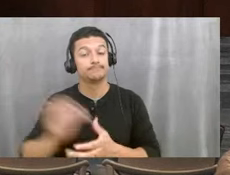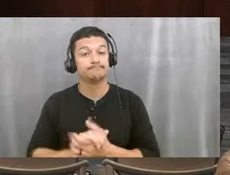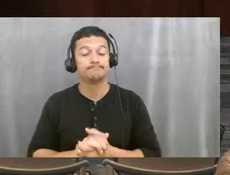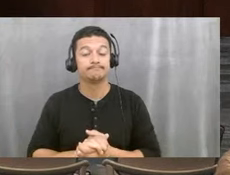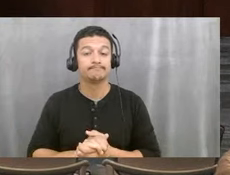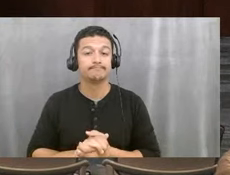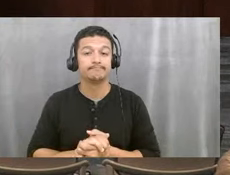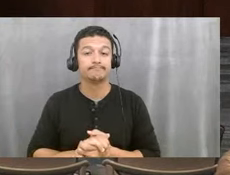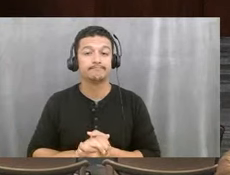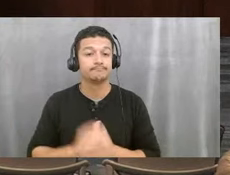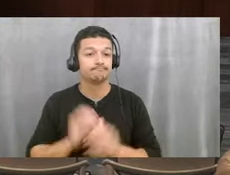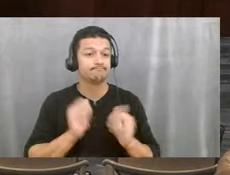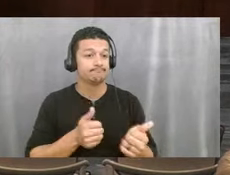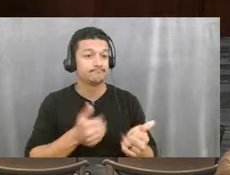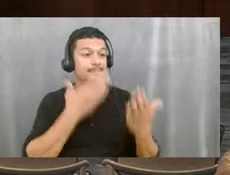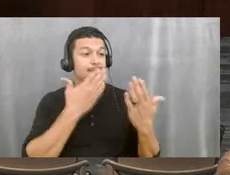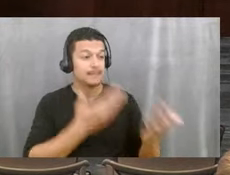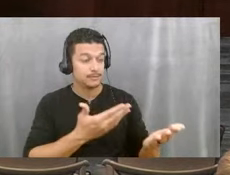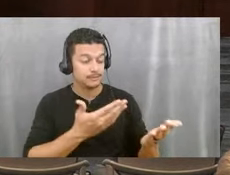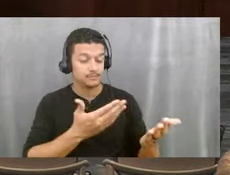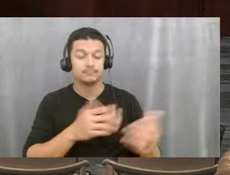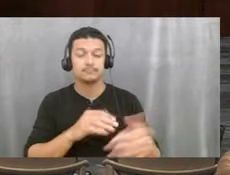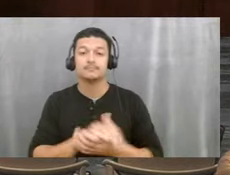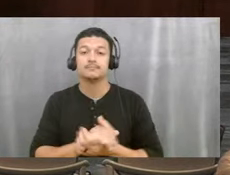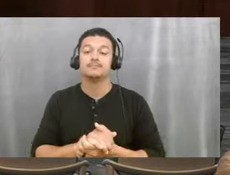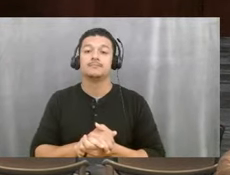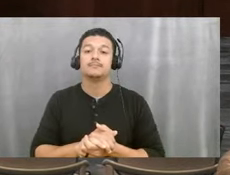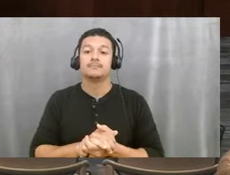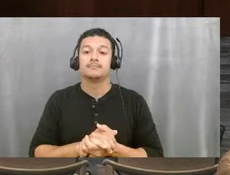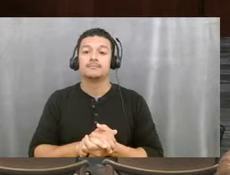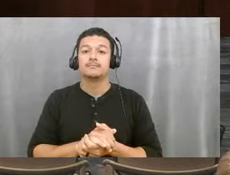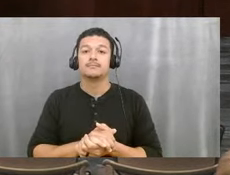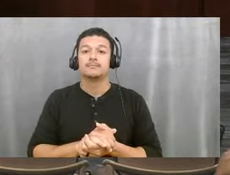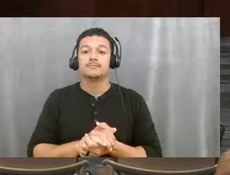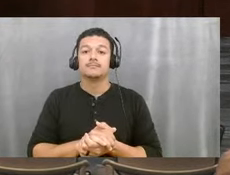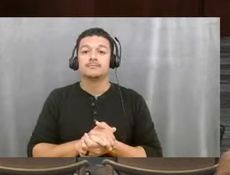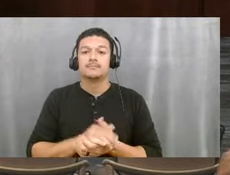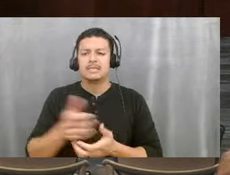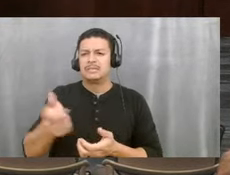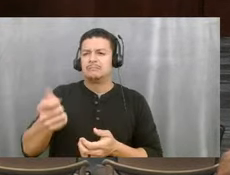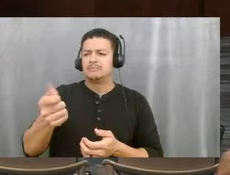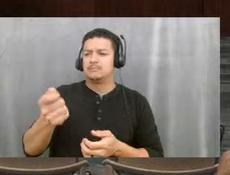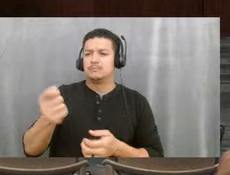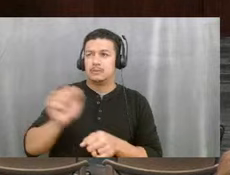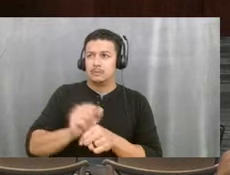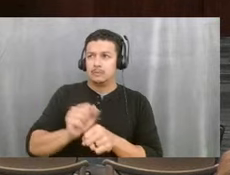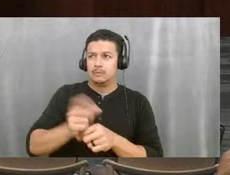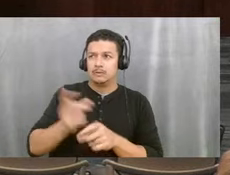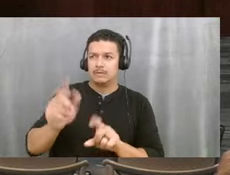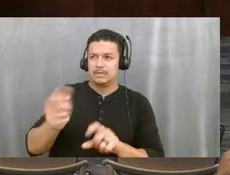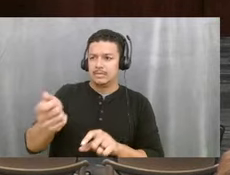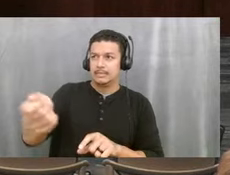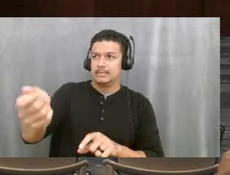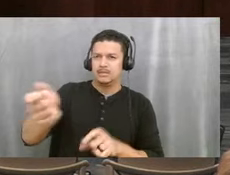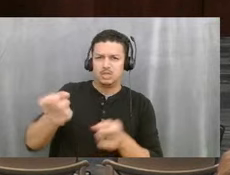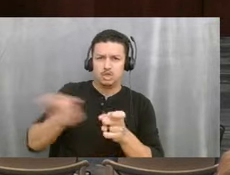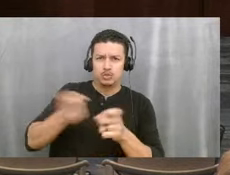All right. Thank you. you. See if the remote here works. This is the way you control the PowerPoint.